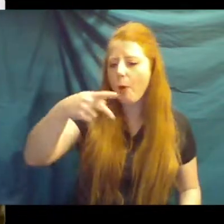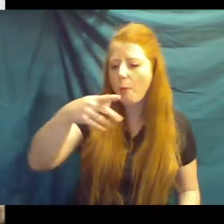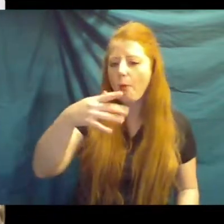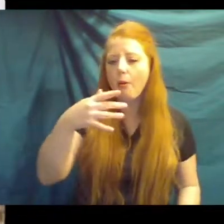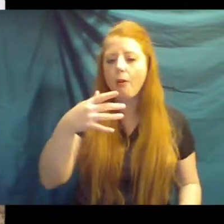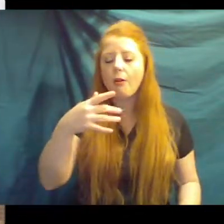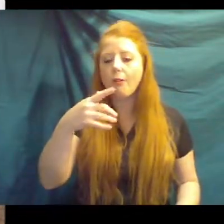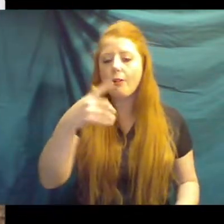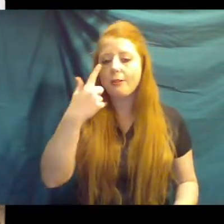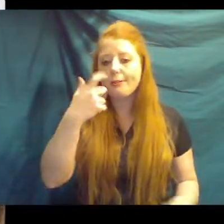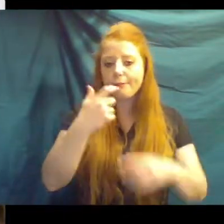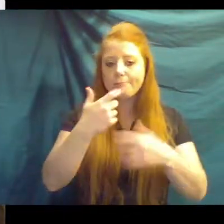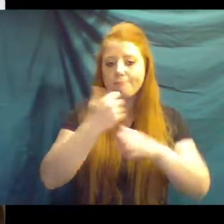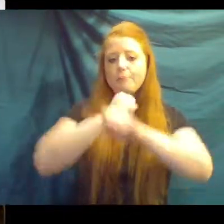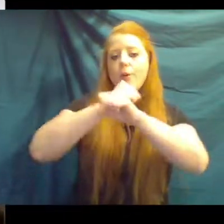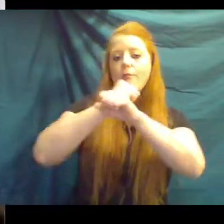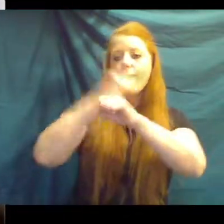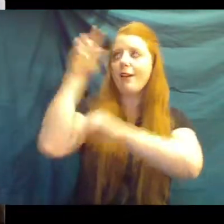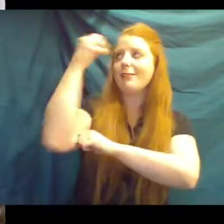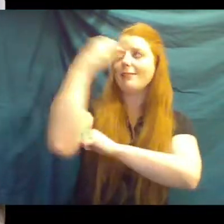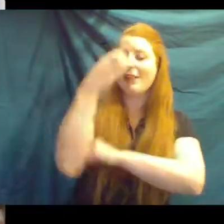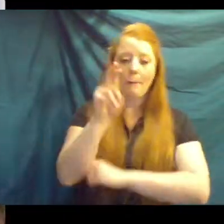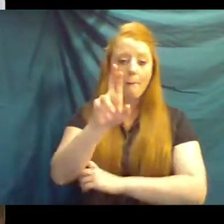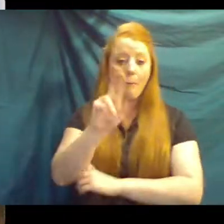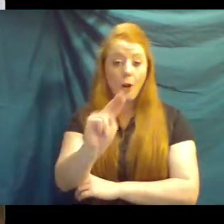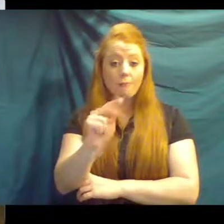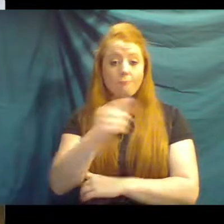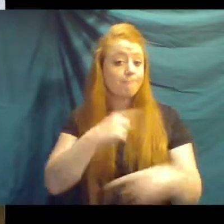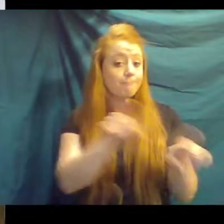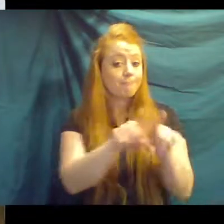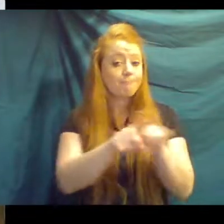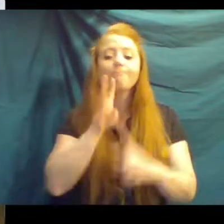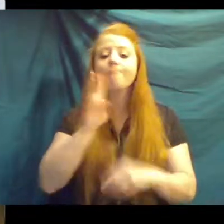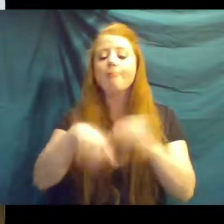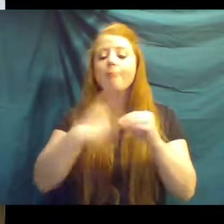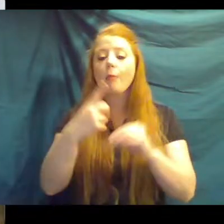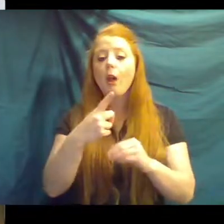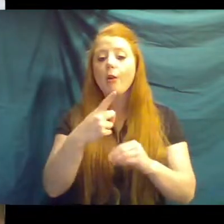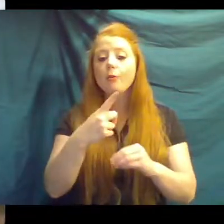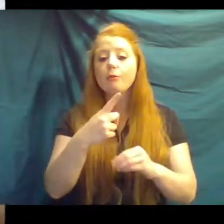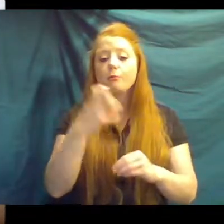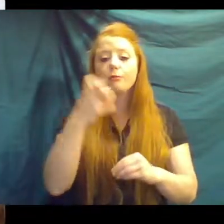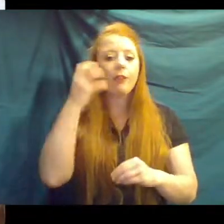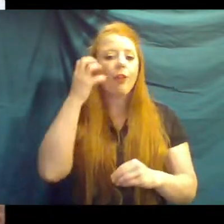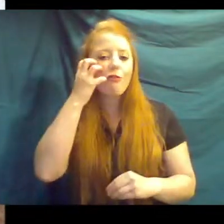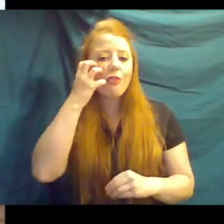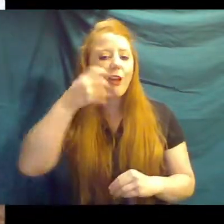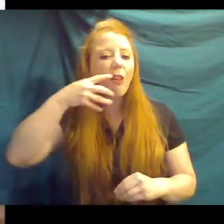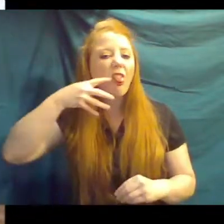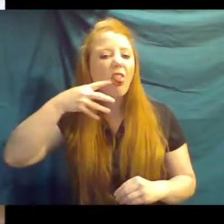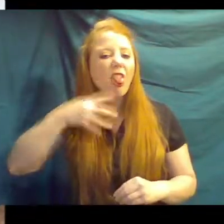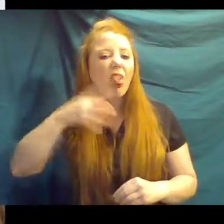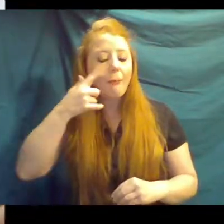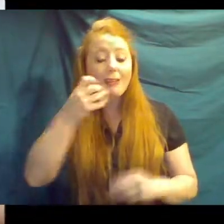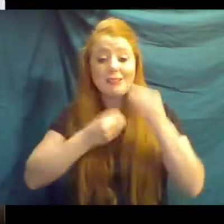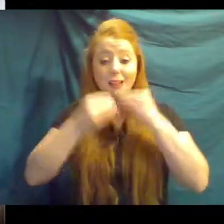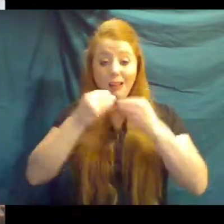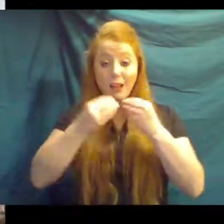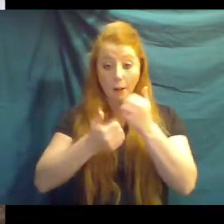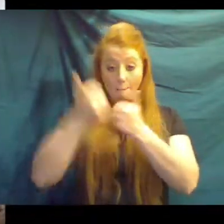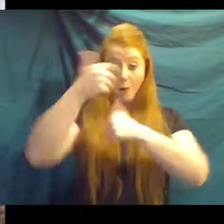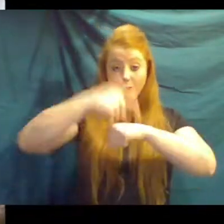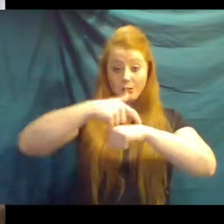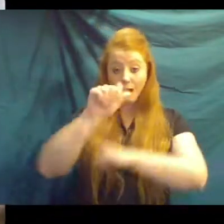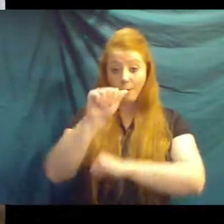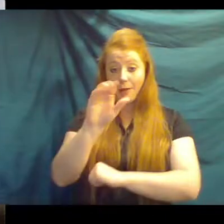The other thing I was talking about is their saliva. Their saliva is very thick because they do eat primarily acacia. Sometimes